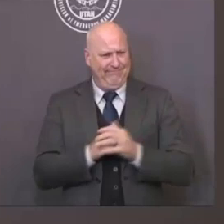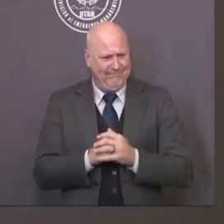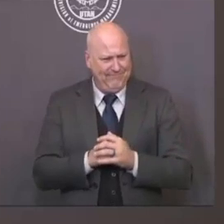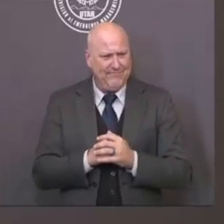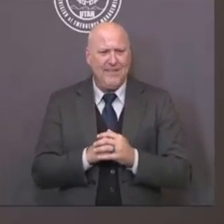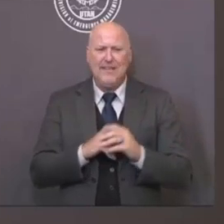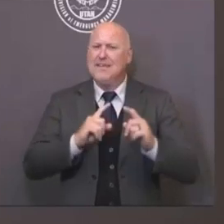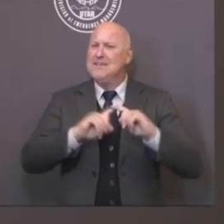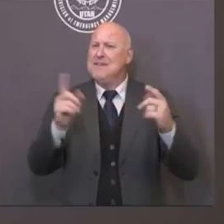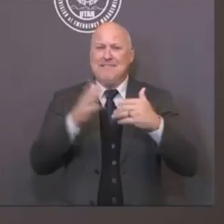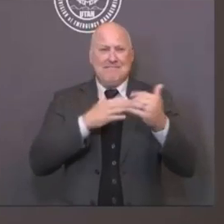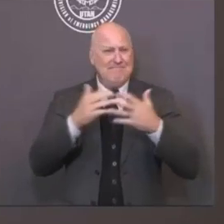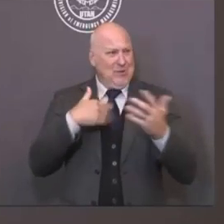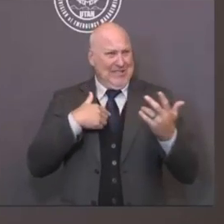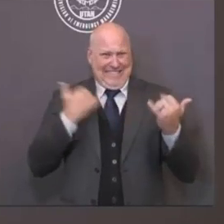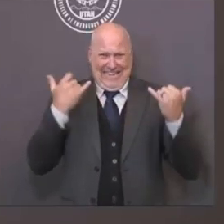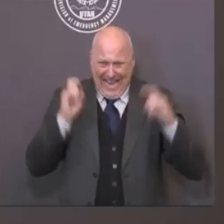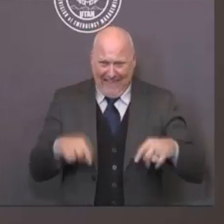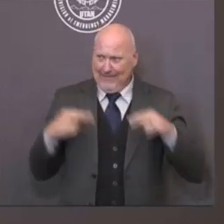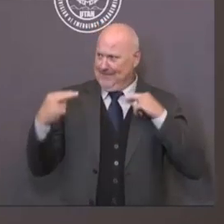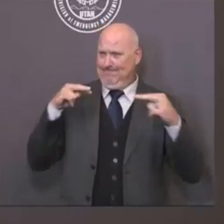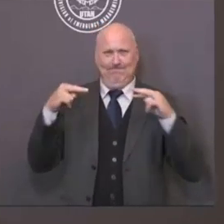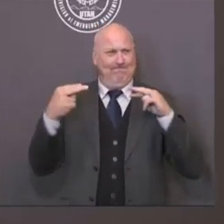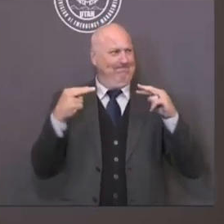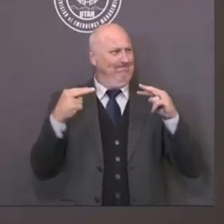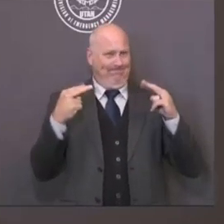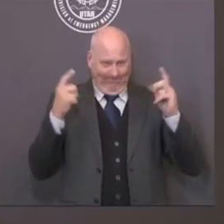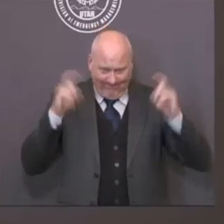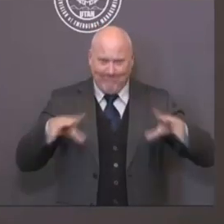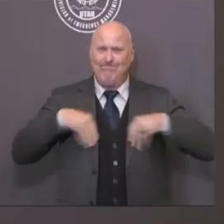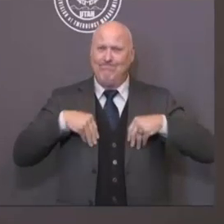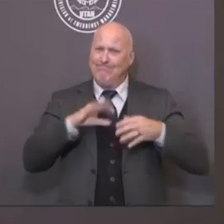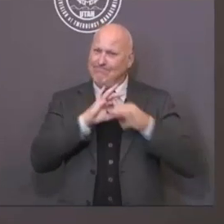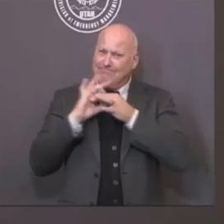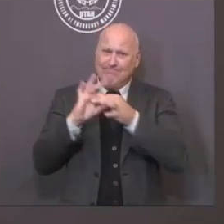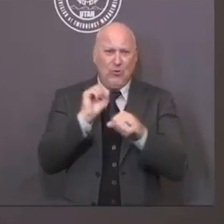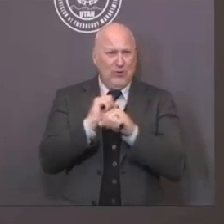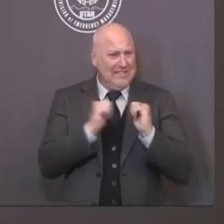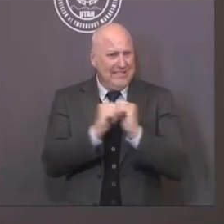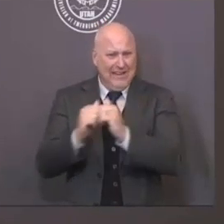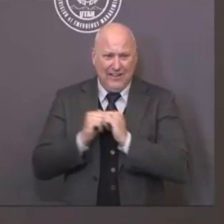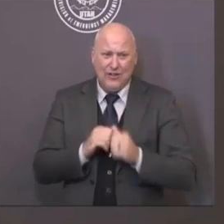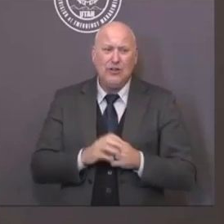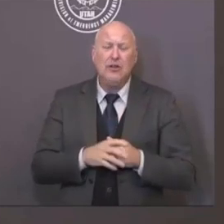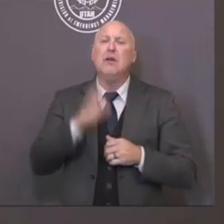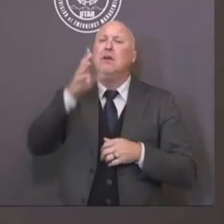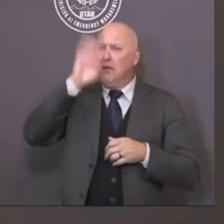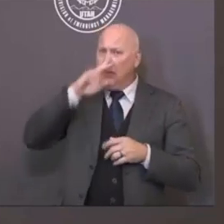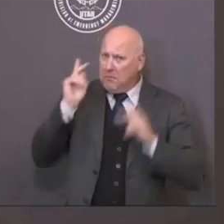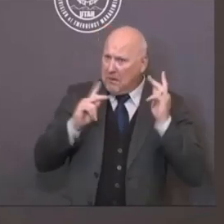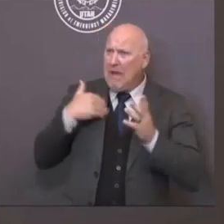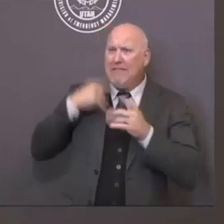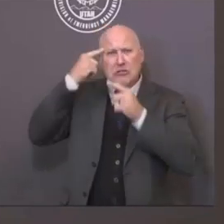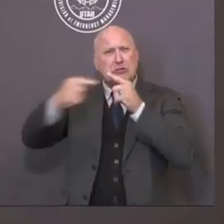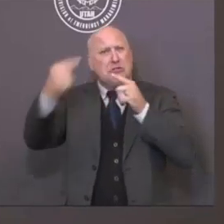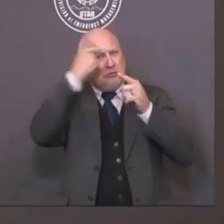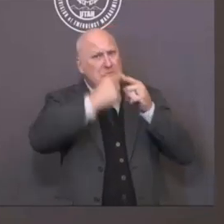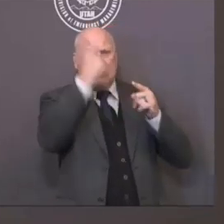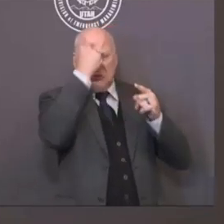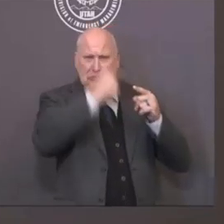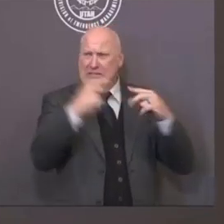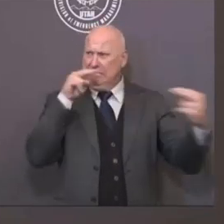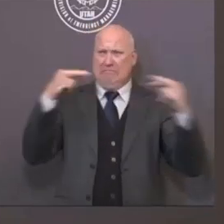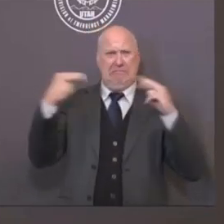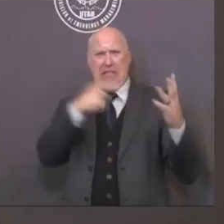different points of view. But one thing we should not disagree upon, and that is the desire and need we have to protect people's